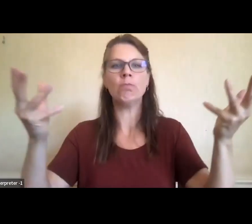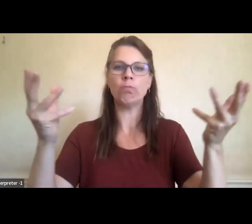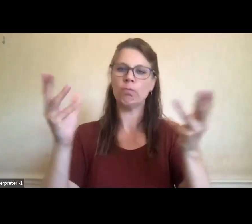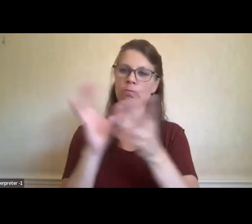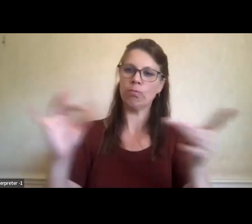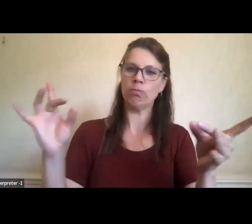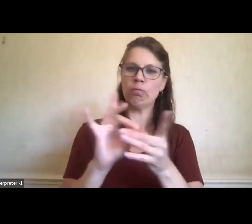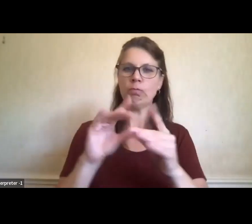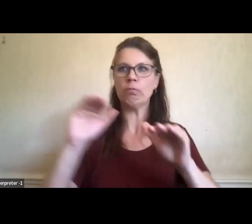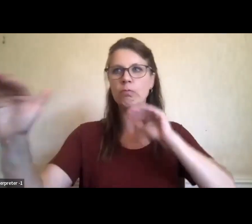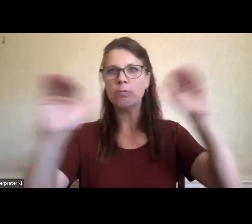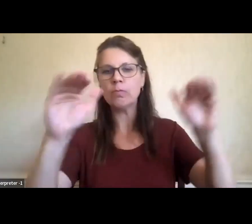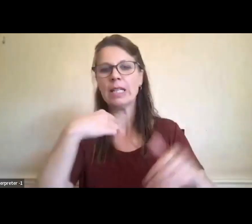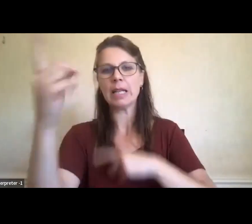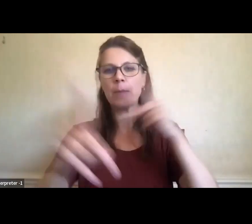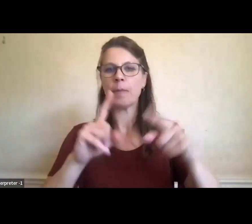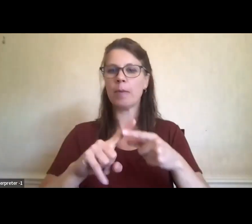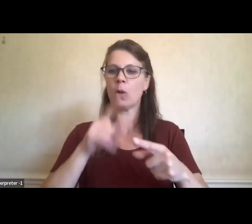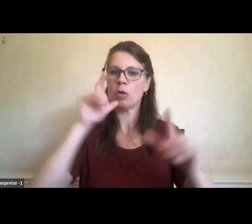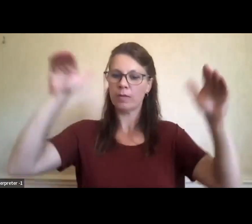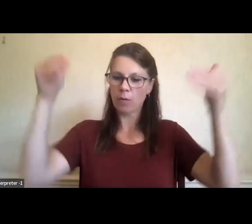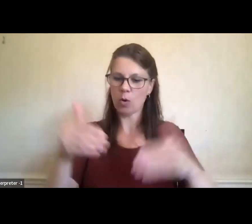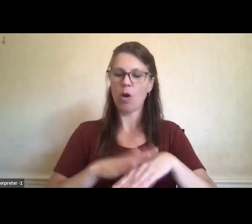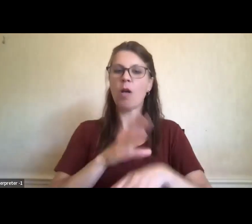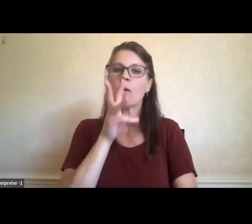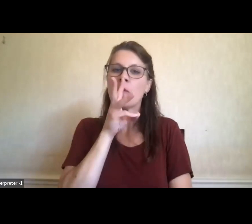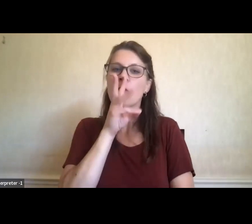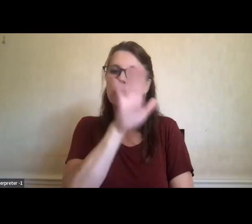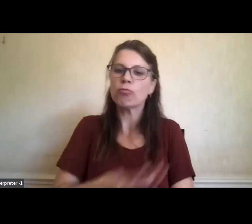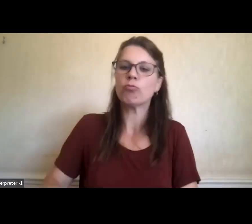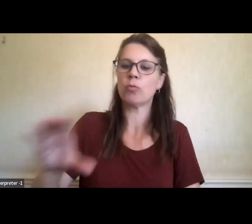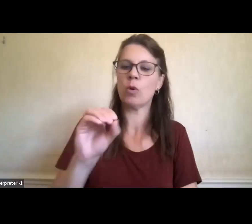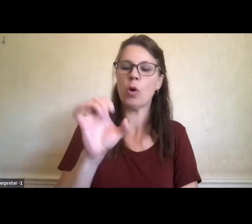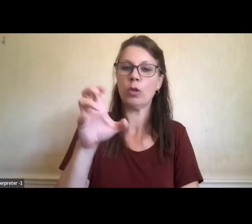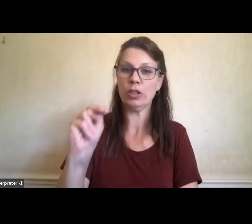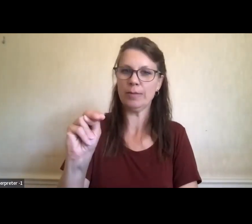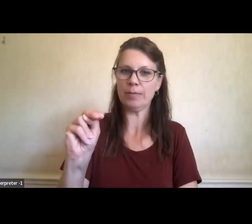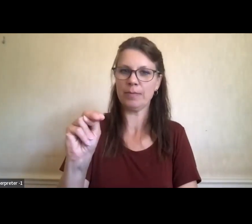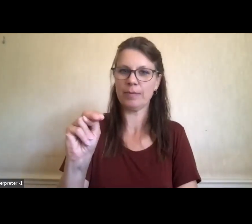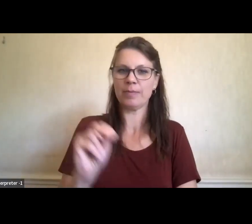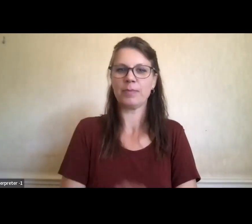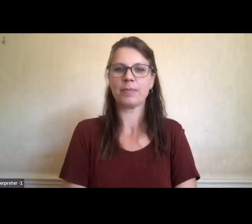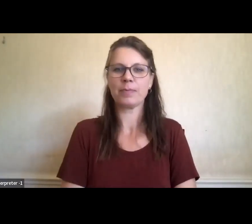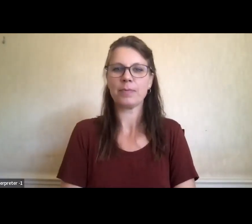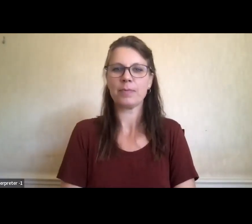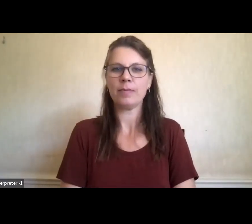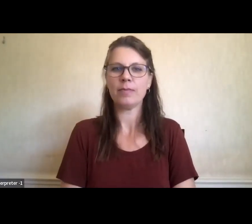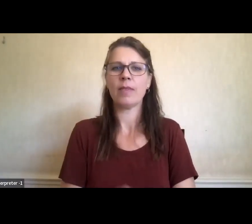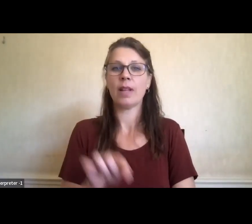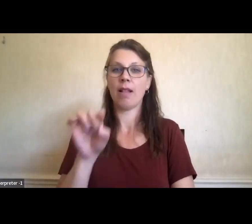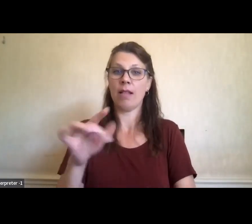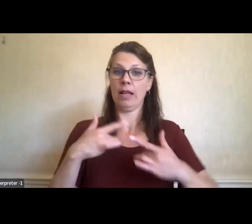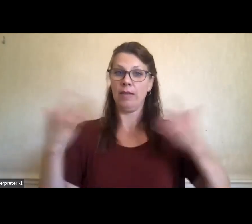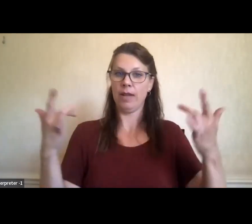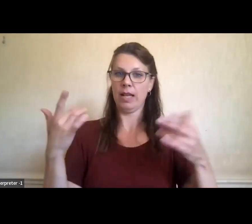planning and activities for those of us who live along the coast of the Salish Sea. The event Decolonizing the